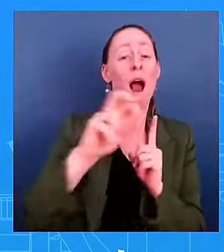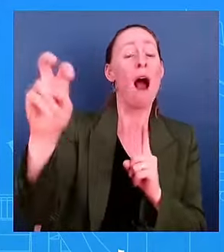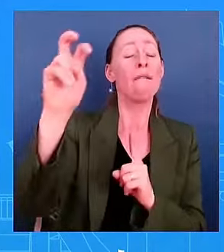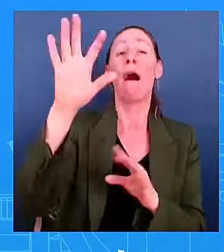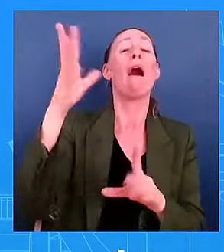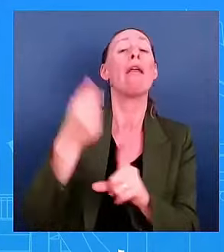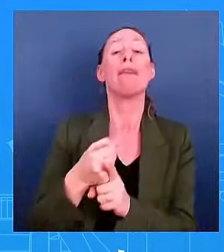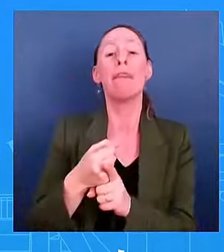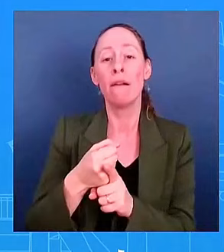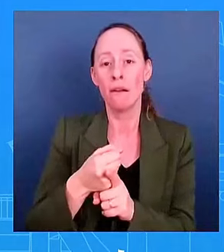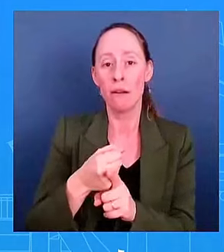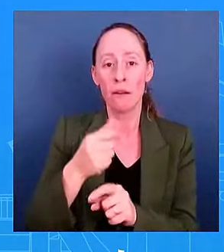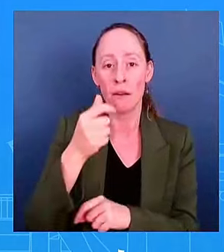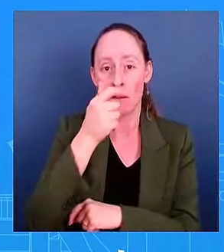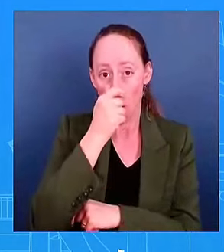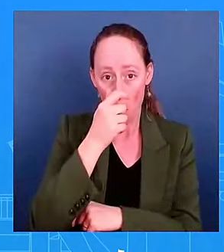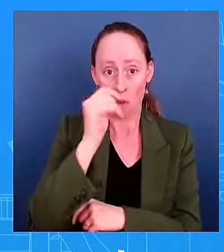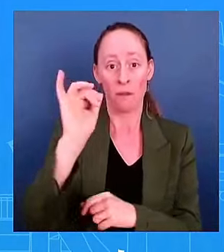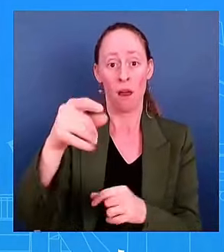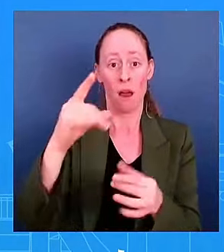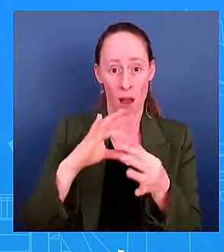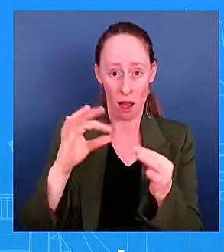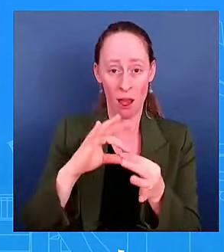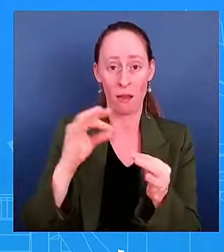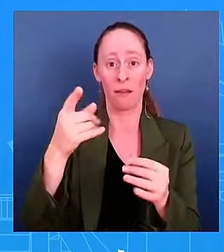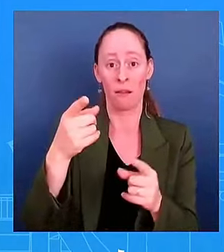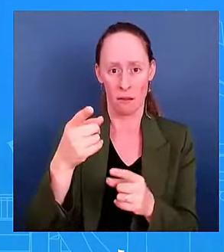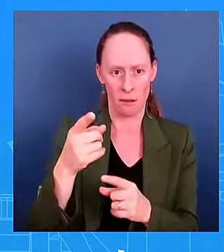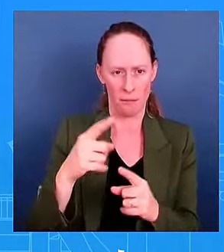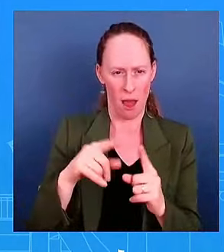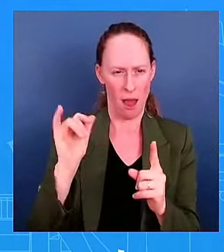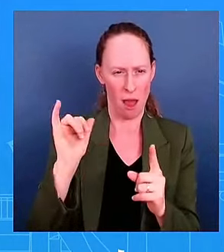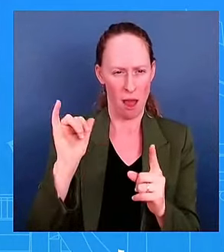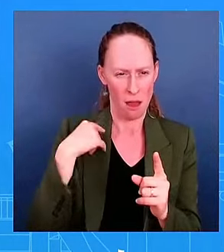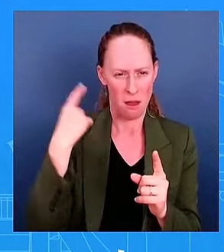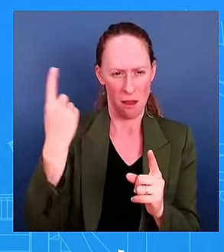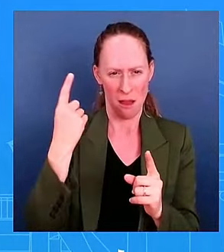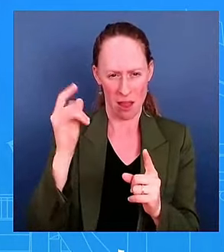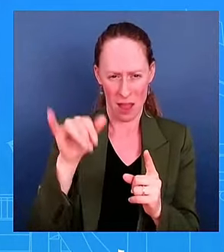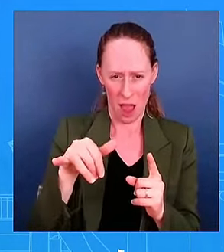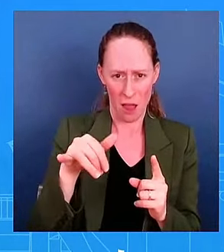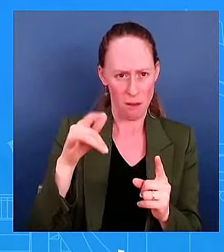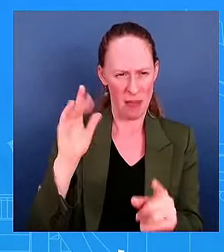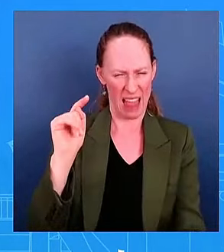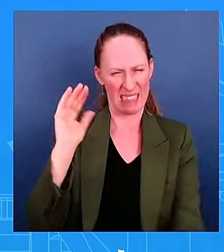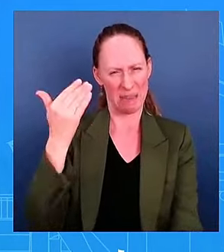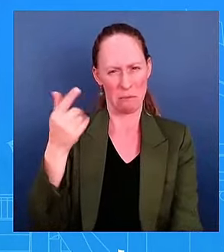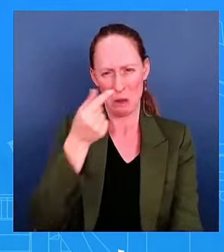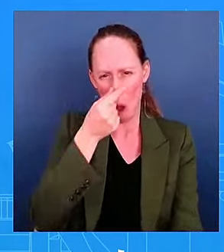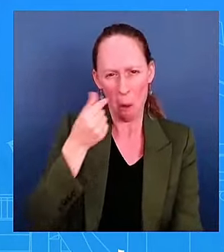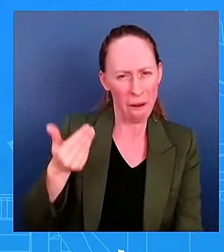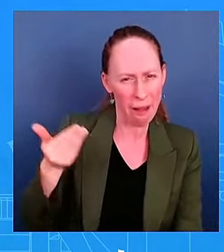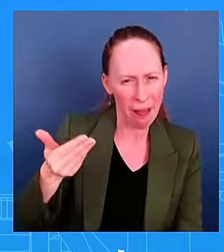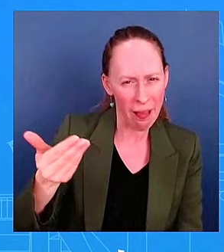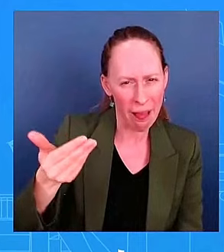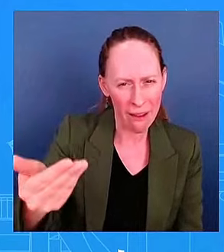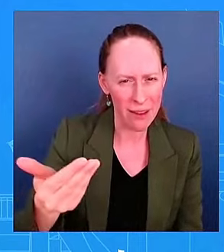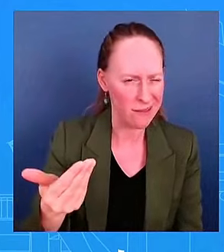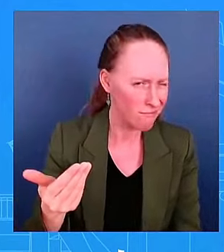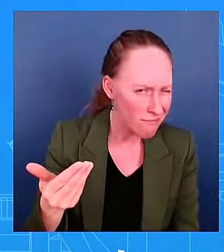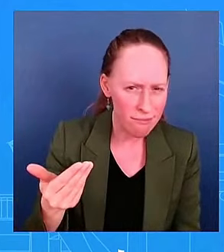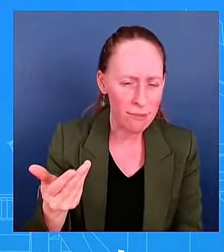got the cold regularly? What I can tell you is he traveled, then he got a cold. That's what happened.